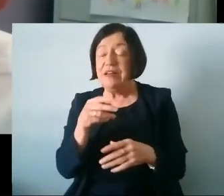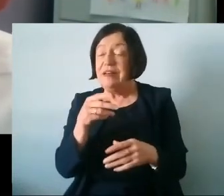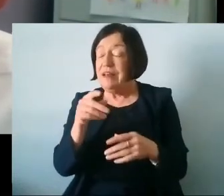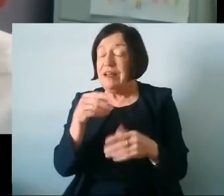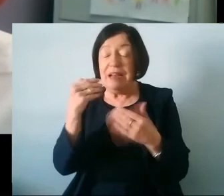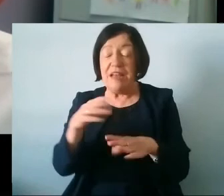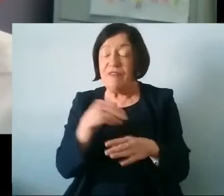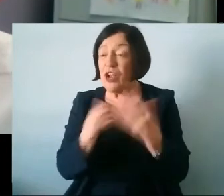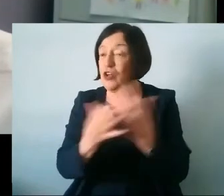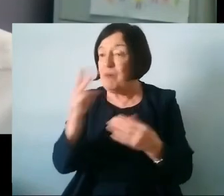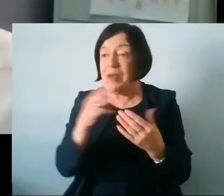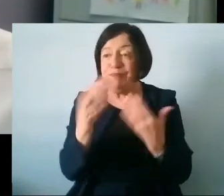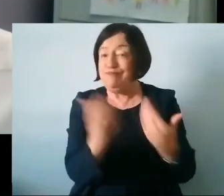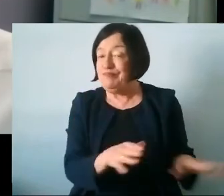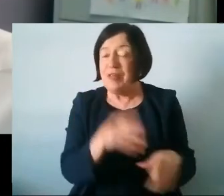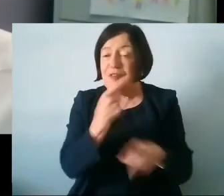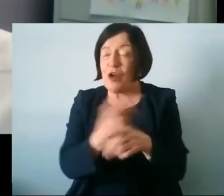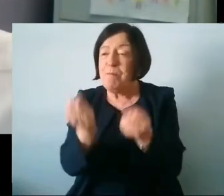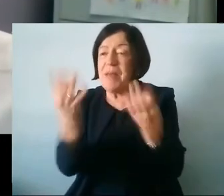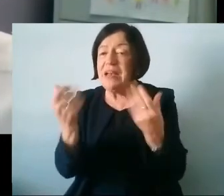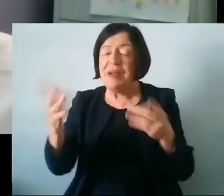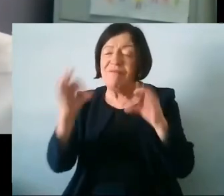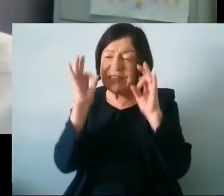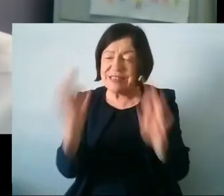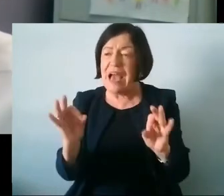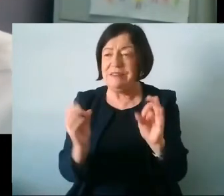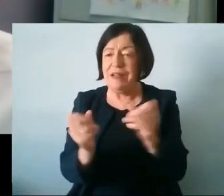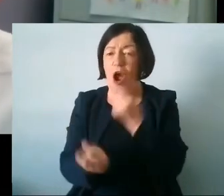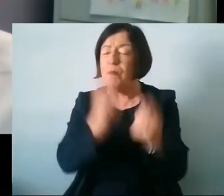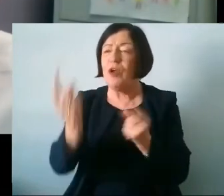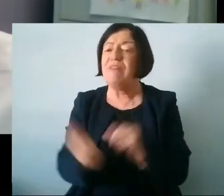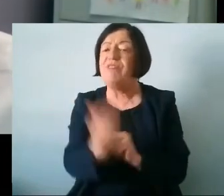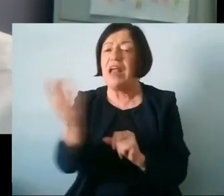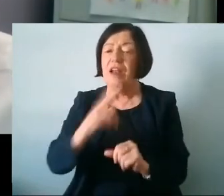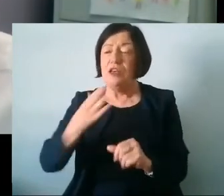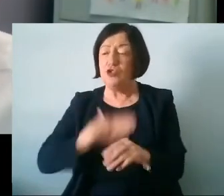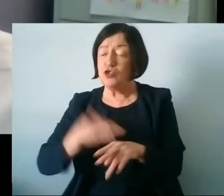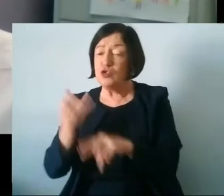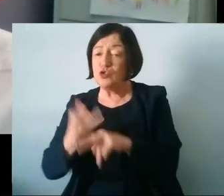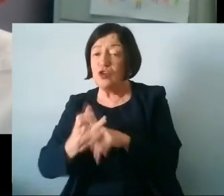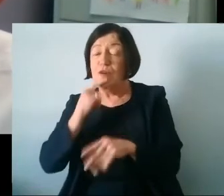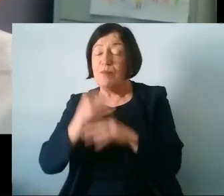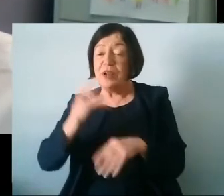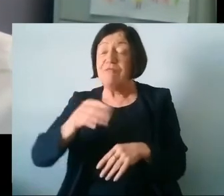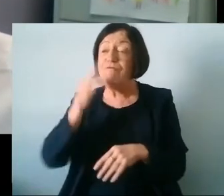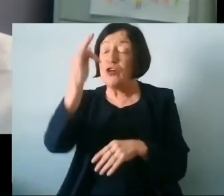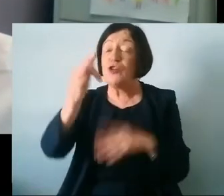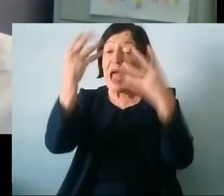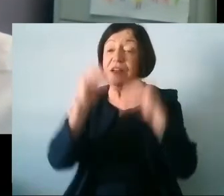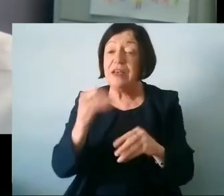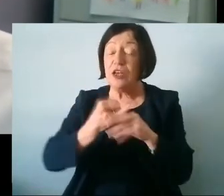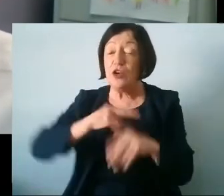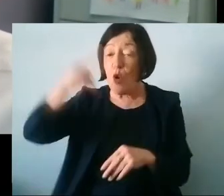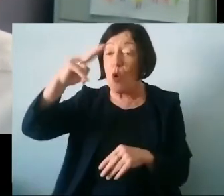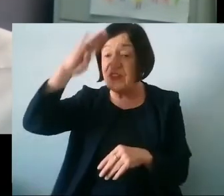because there are many many fantastic opportunities available not just in schools but in further education uh in Northern Ireland